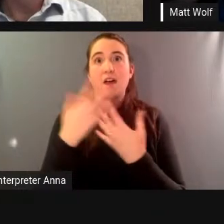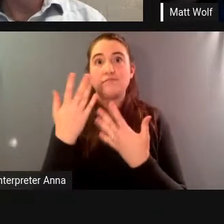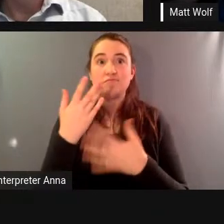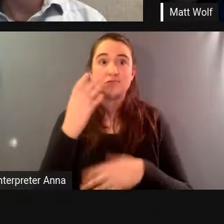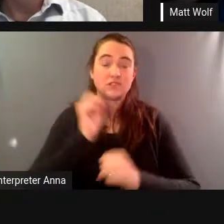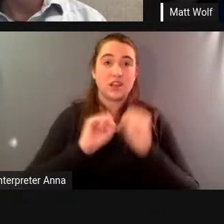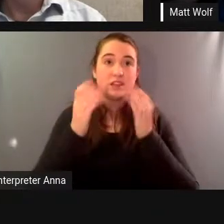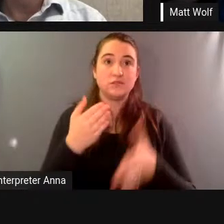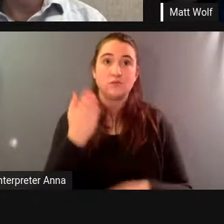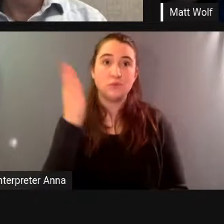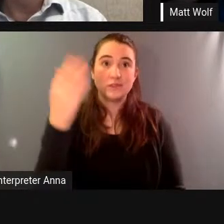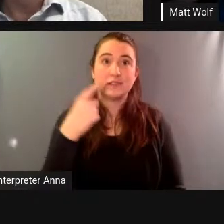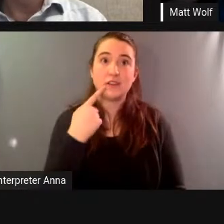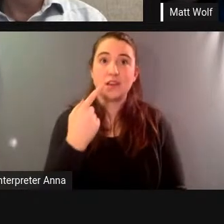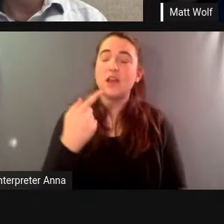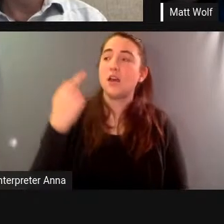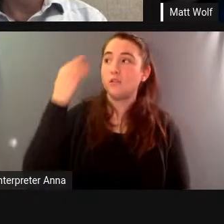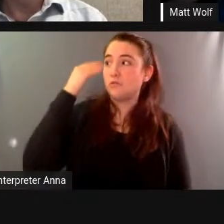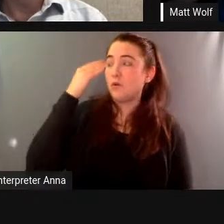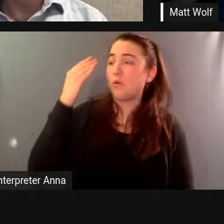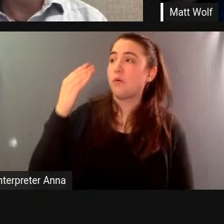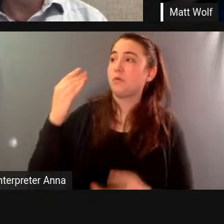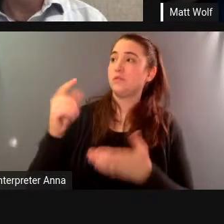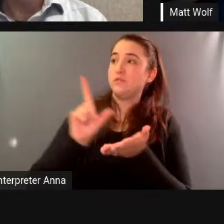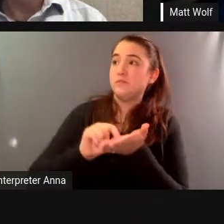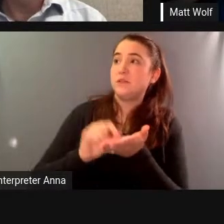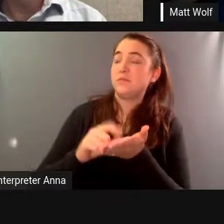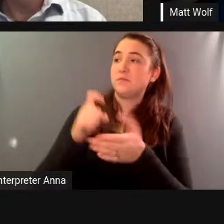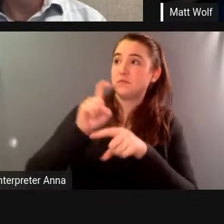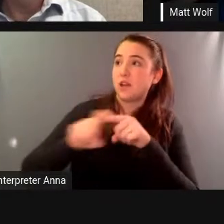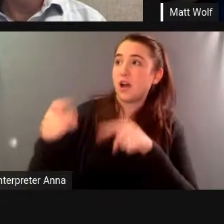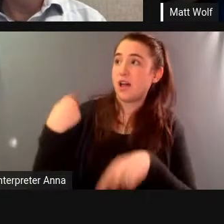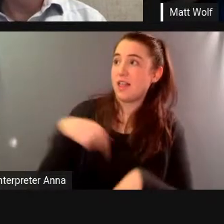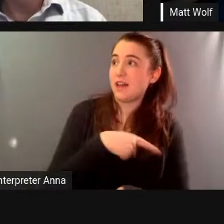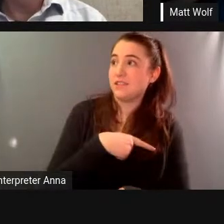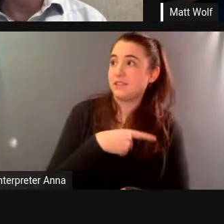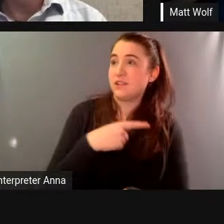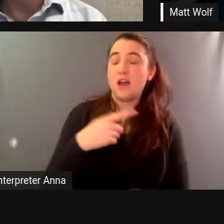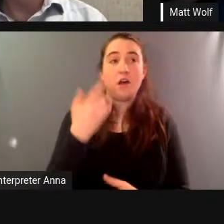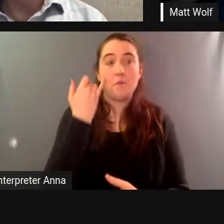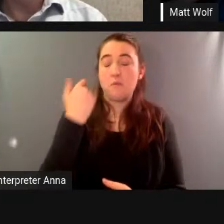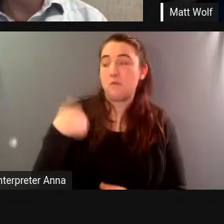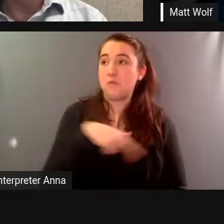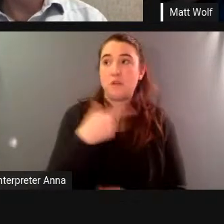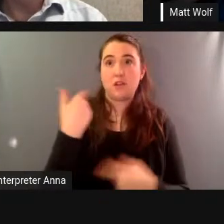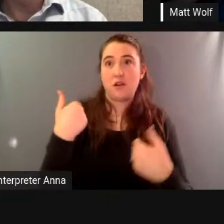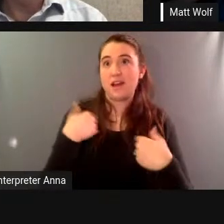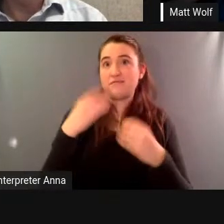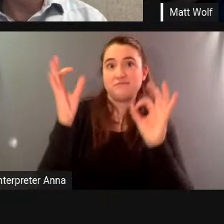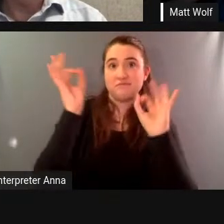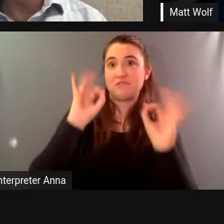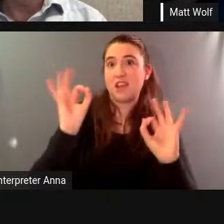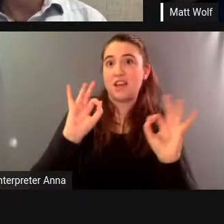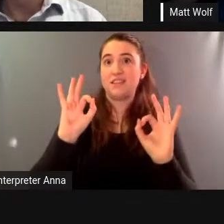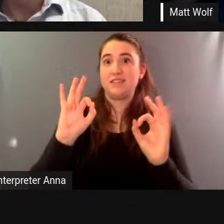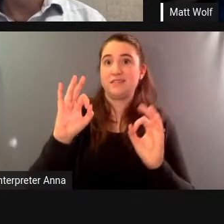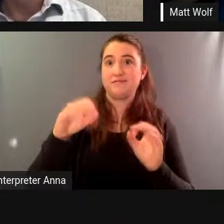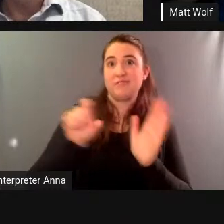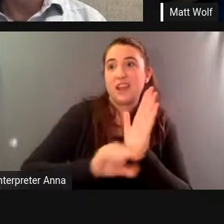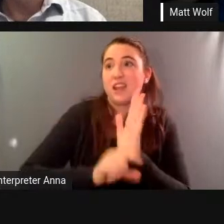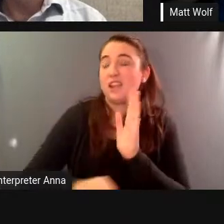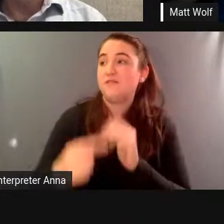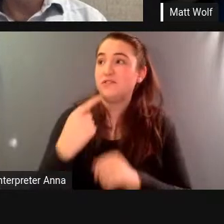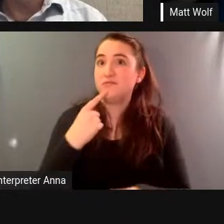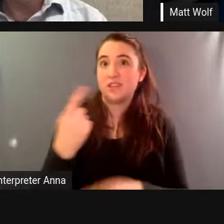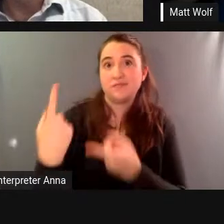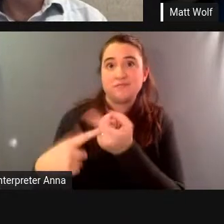about biosphere 2 they said could you suggest someone who who would so uh a lot of the criticism that you